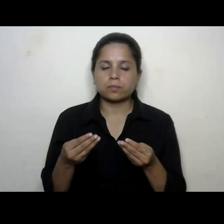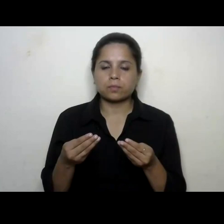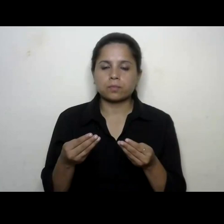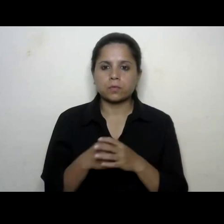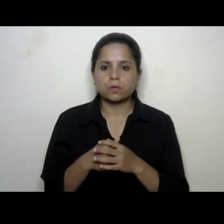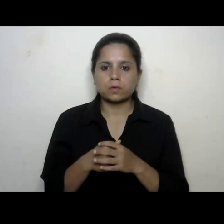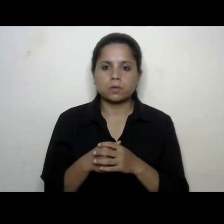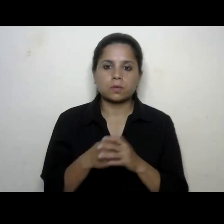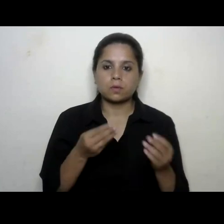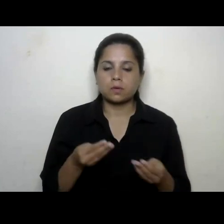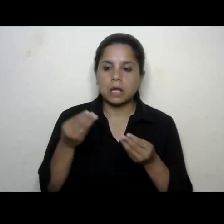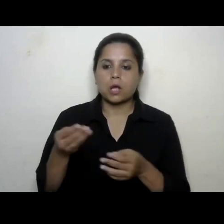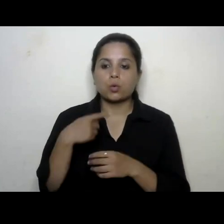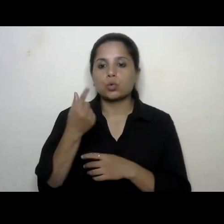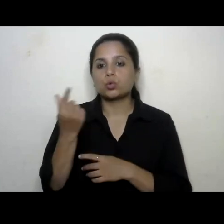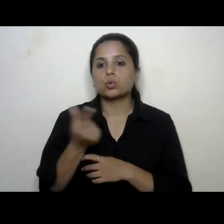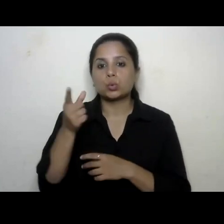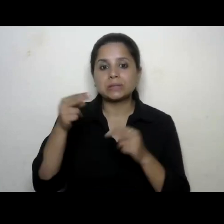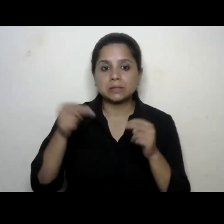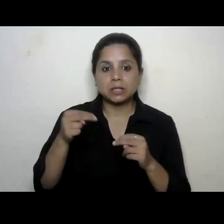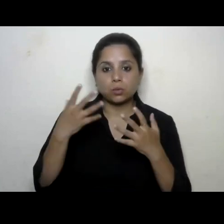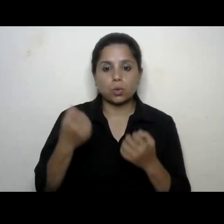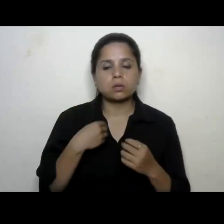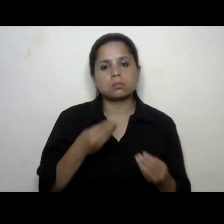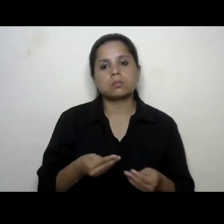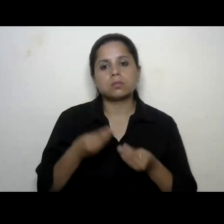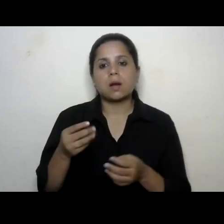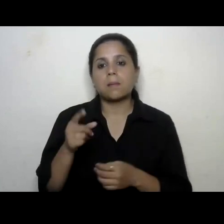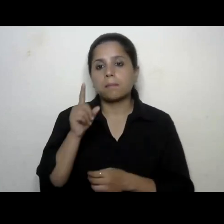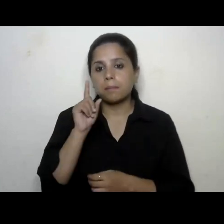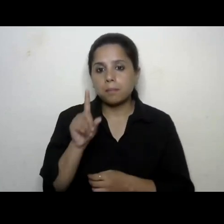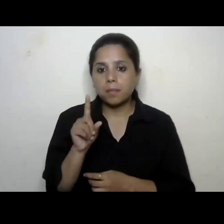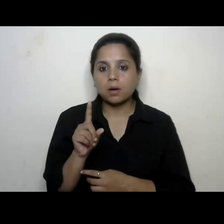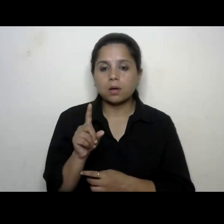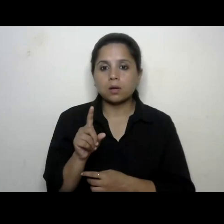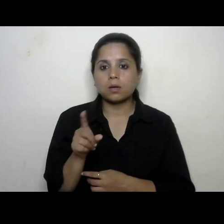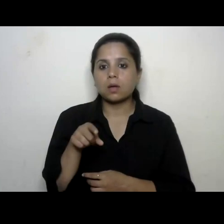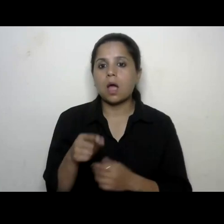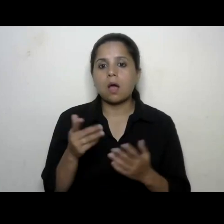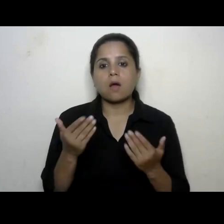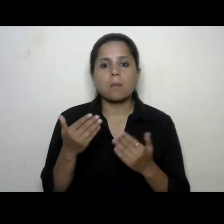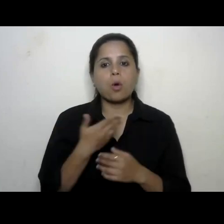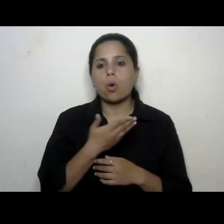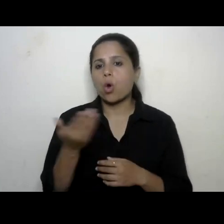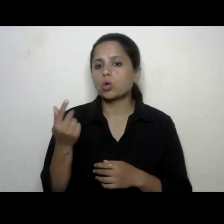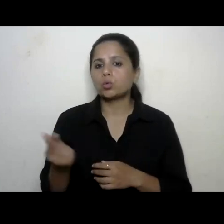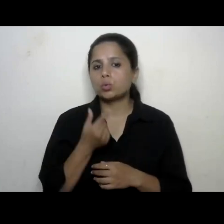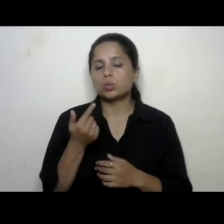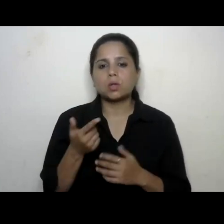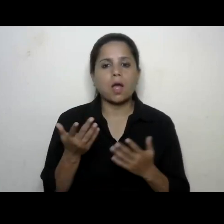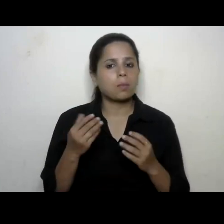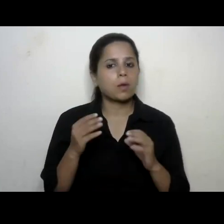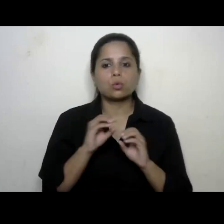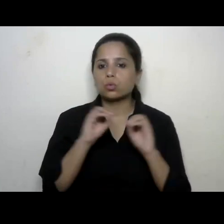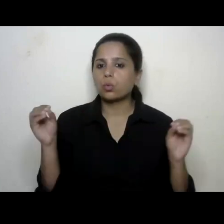pass it to the user who needs it but remember that this is this will not be available to all users in the country it